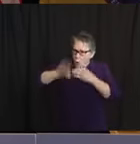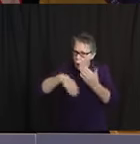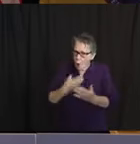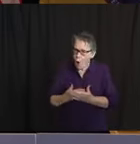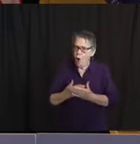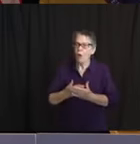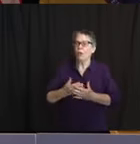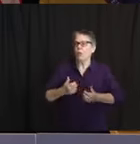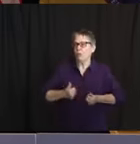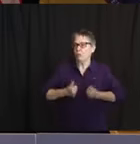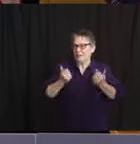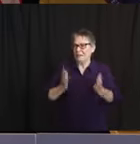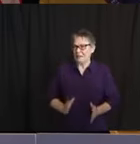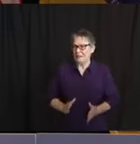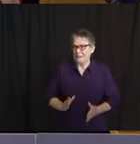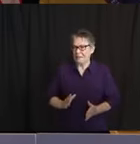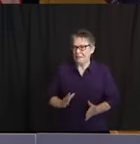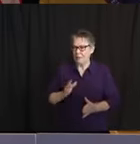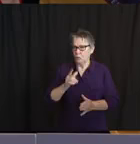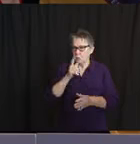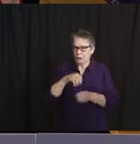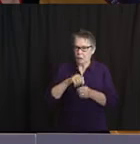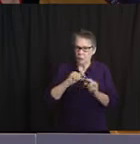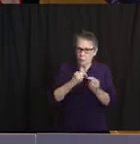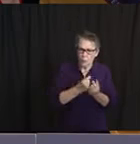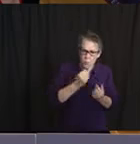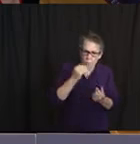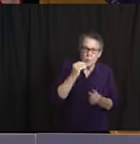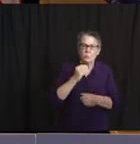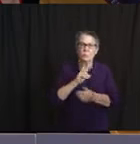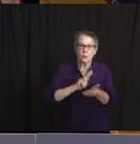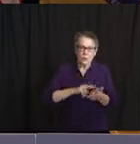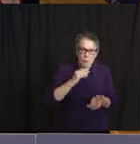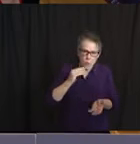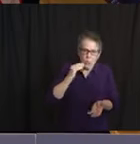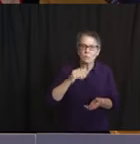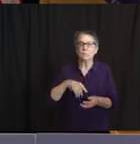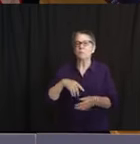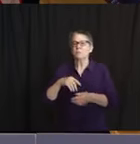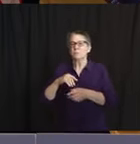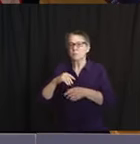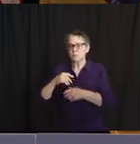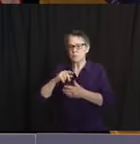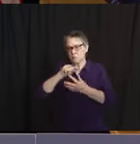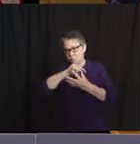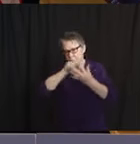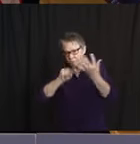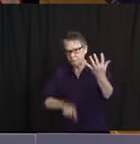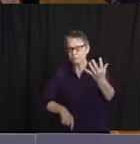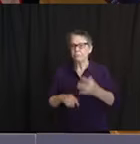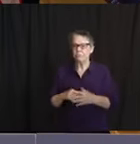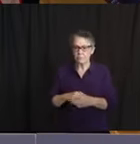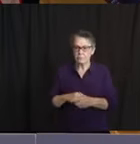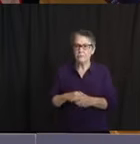partnered with Rutgers University to complete universal baseline testing of staff and forensic